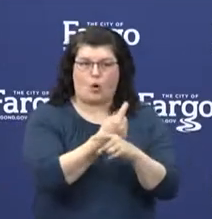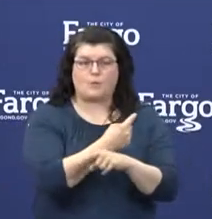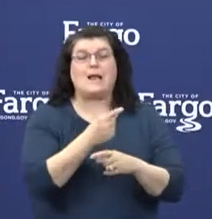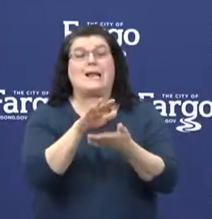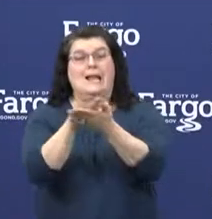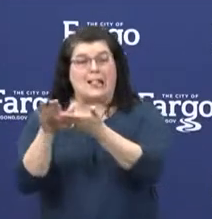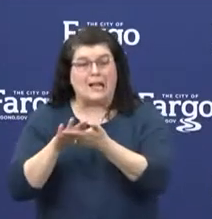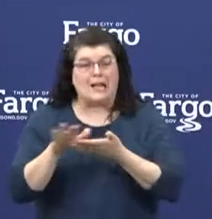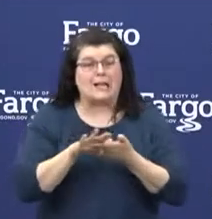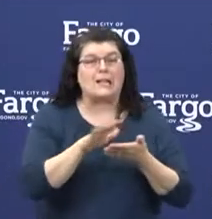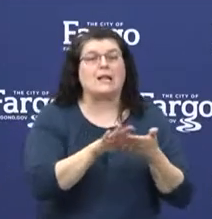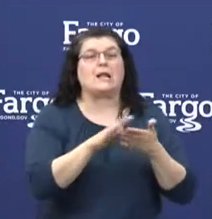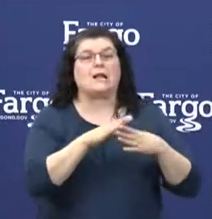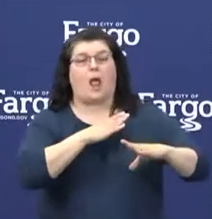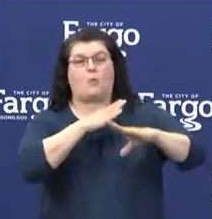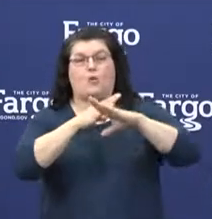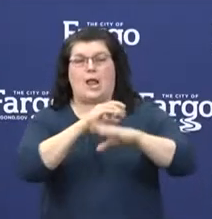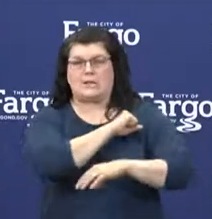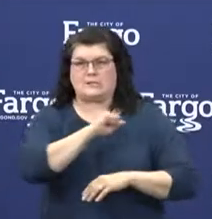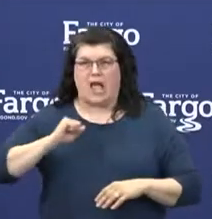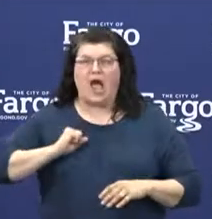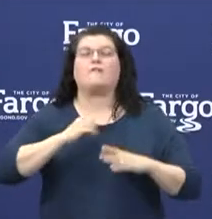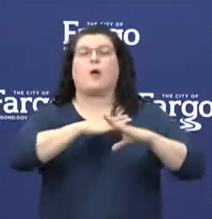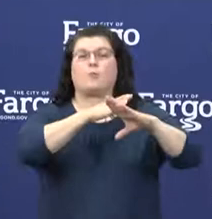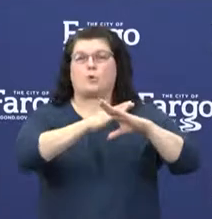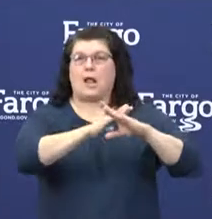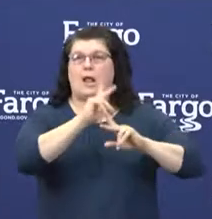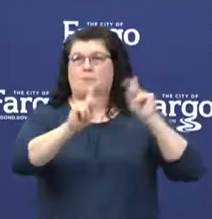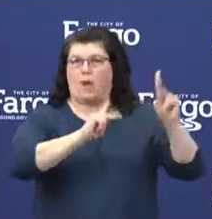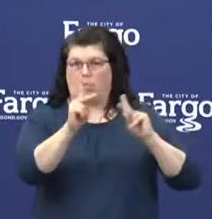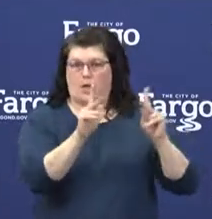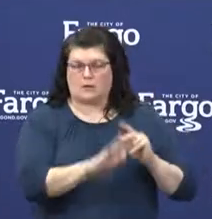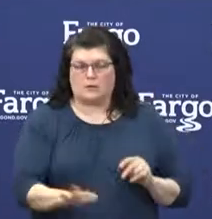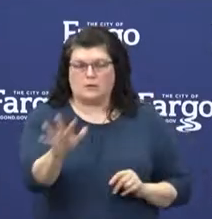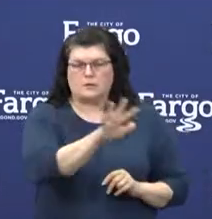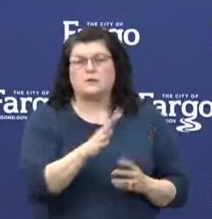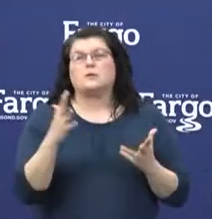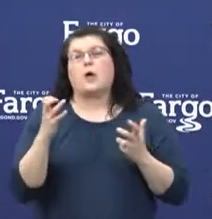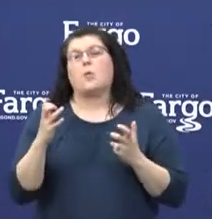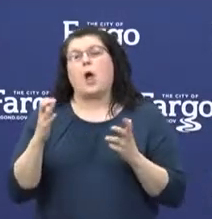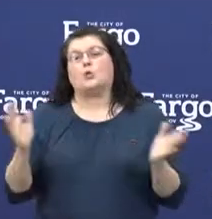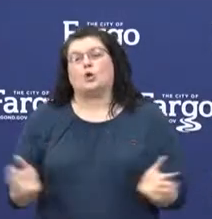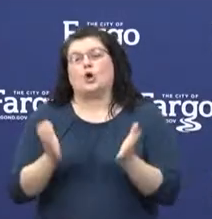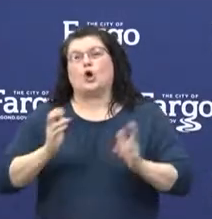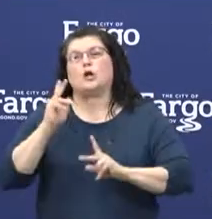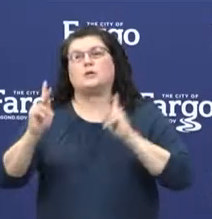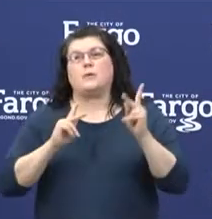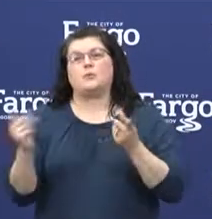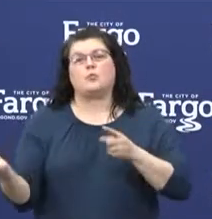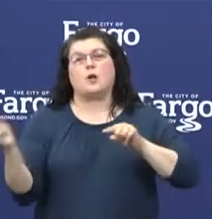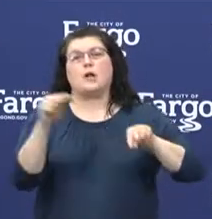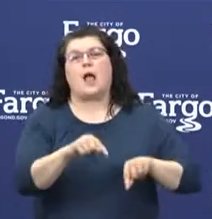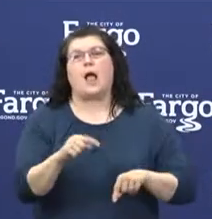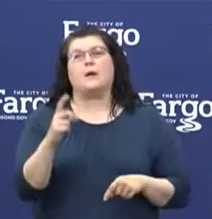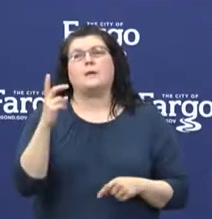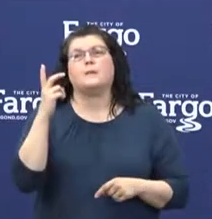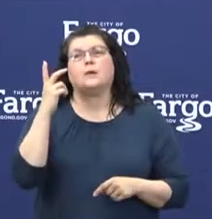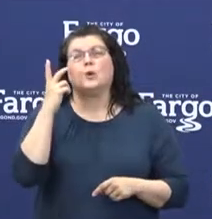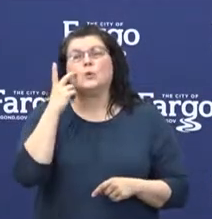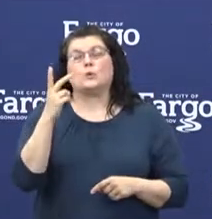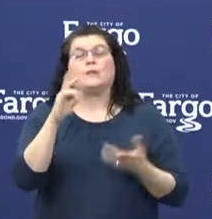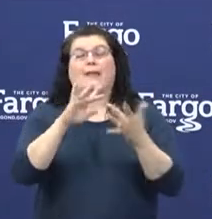cleaned to protect staff and the public. I'd like to encourage the community to visit NorthDakotaResponse